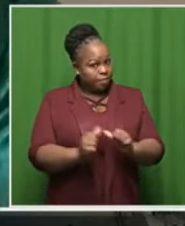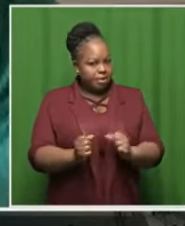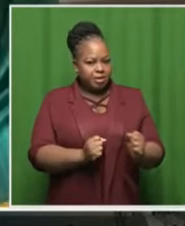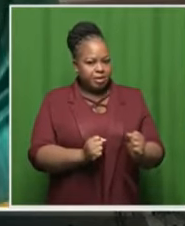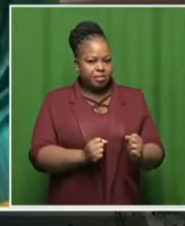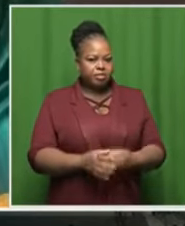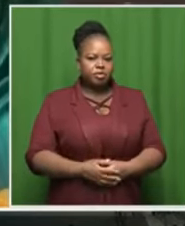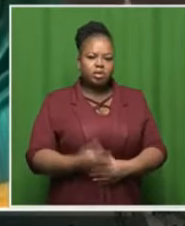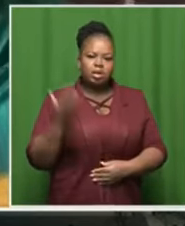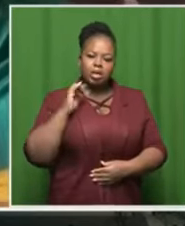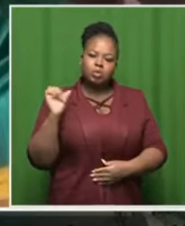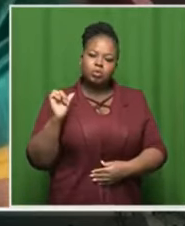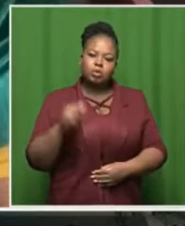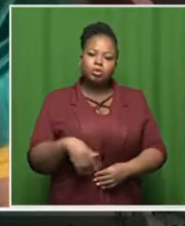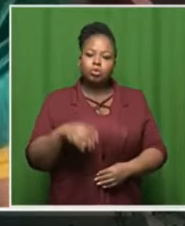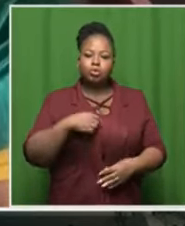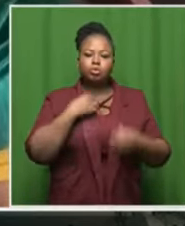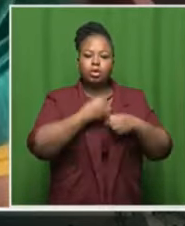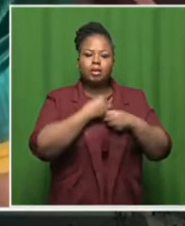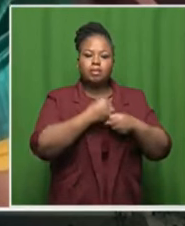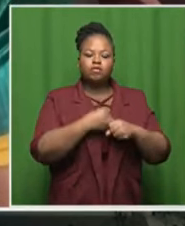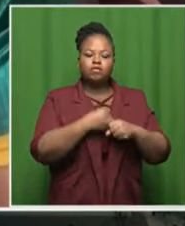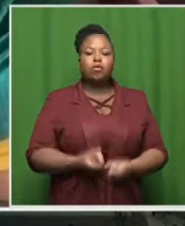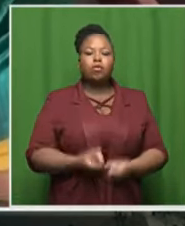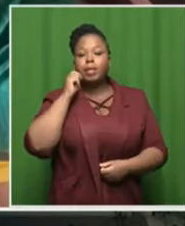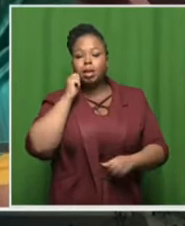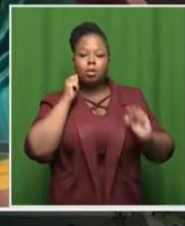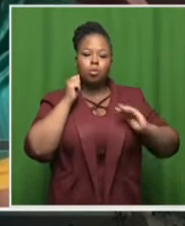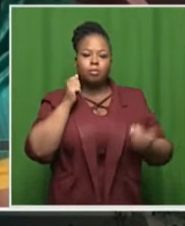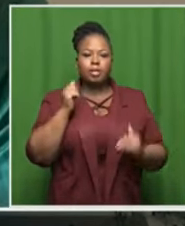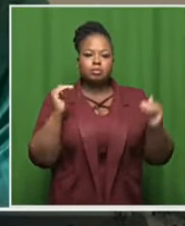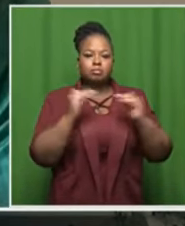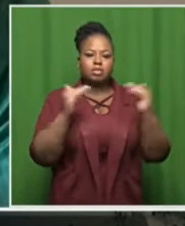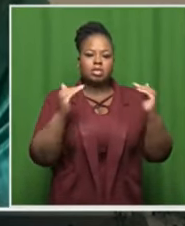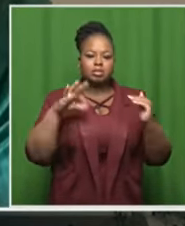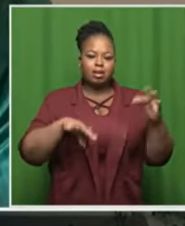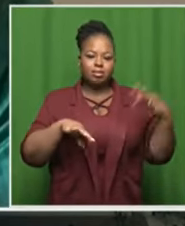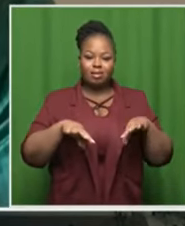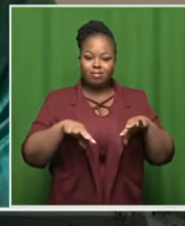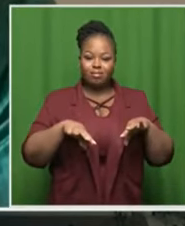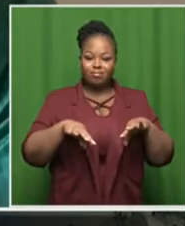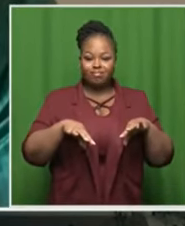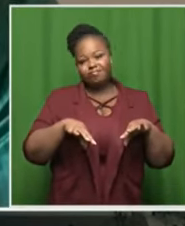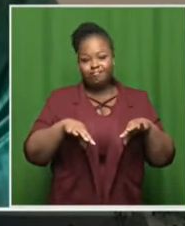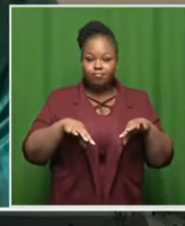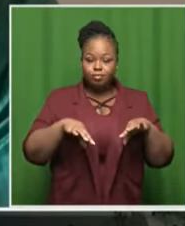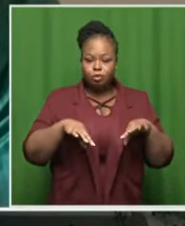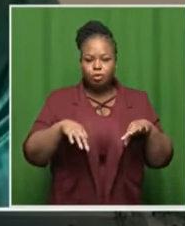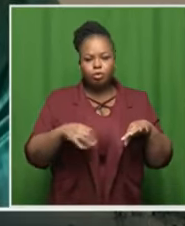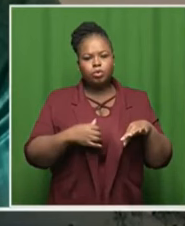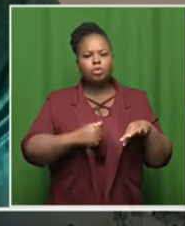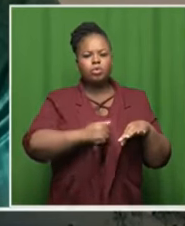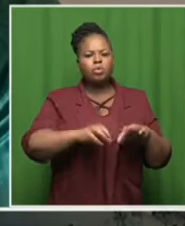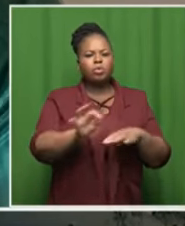just last week you promised uh to campaign for equal pay for men and women across all sporting codes so what is the